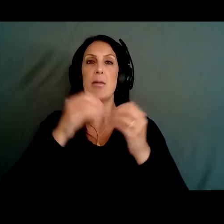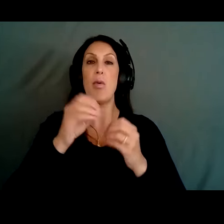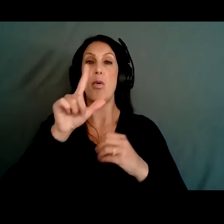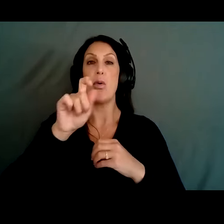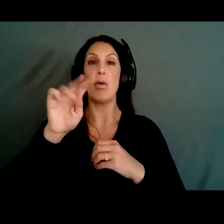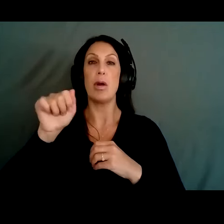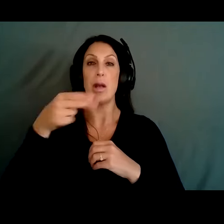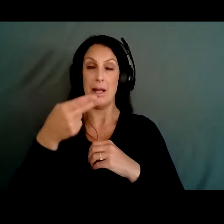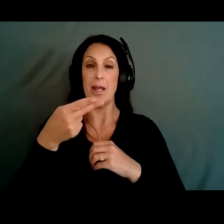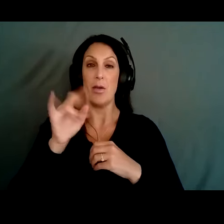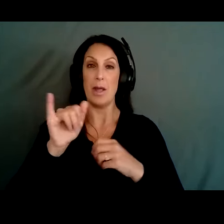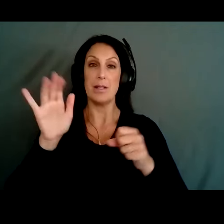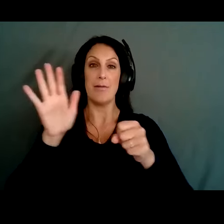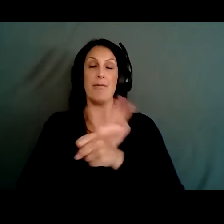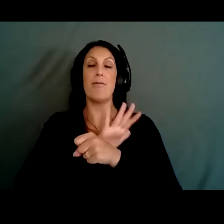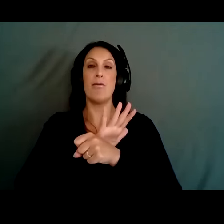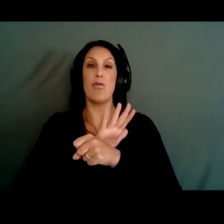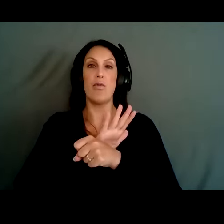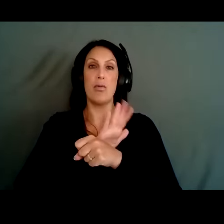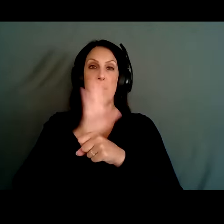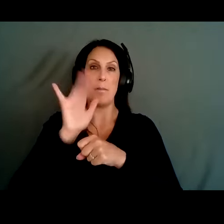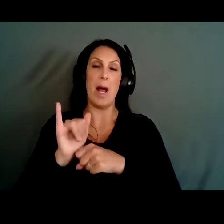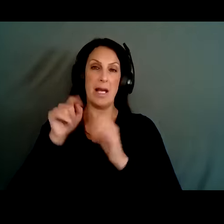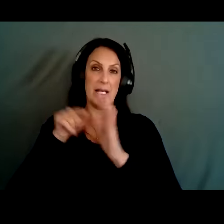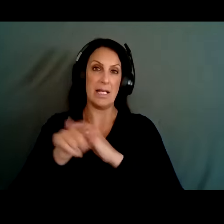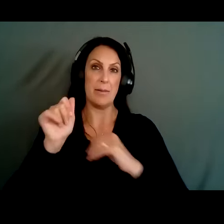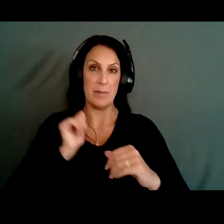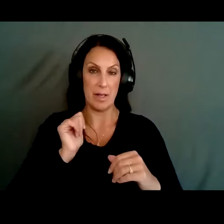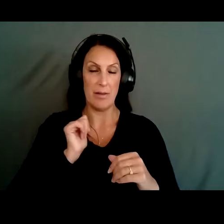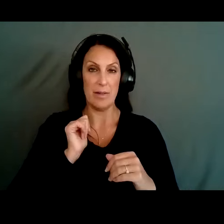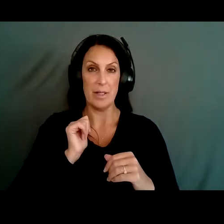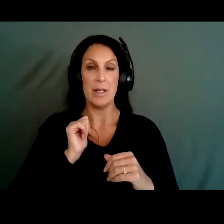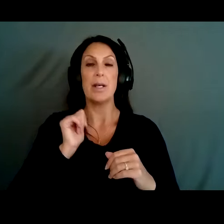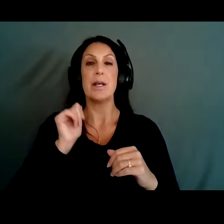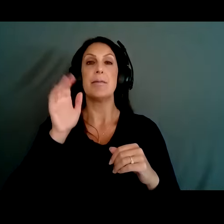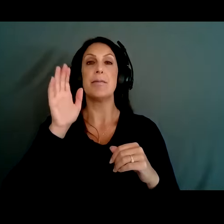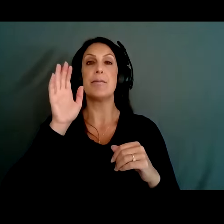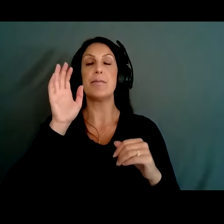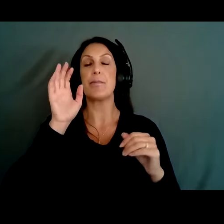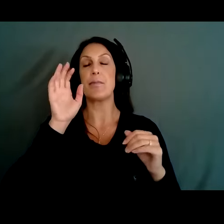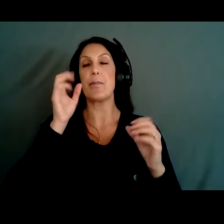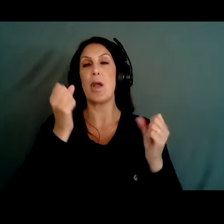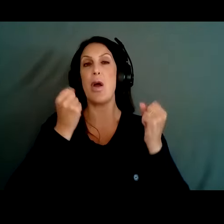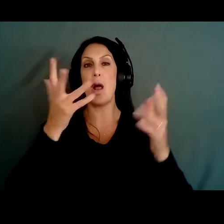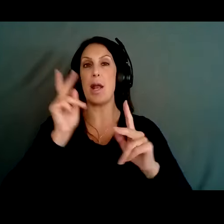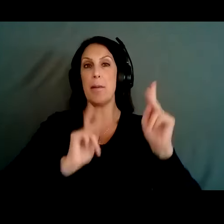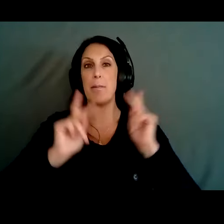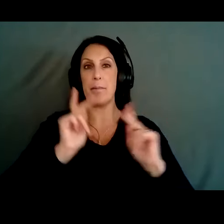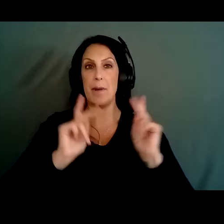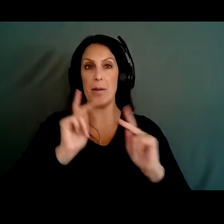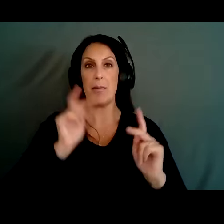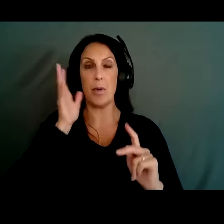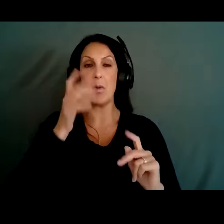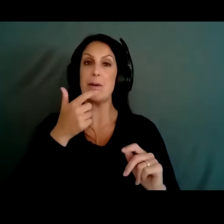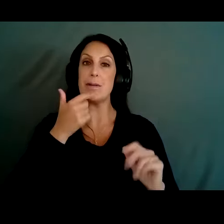live a full life not dying by suicide. Now, I'm going to get into this more in just a moment. But a lot of people will say, well, won't they just